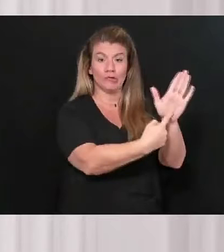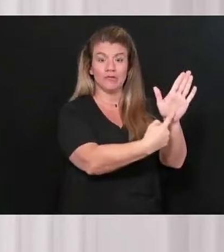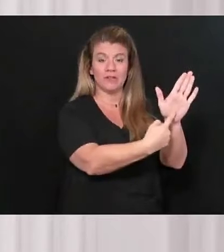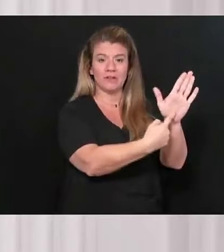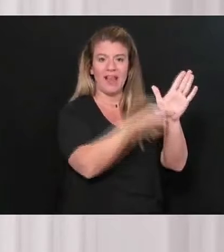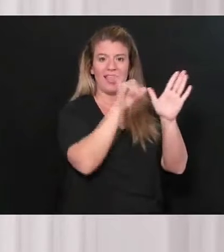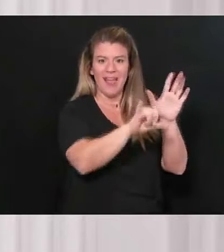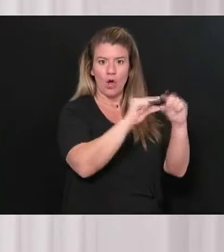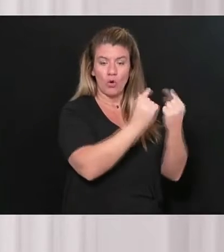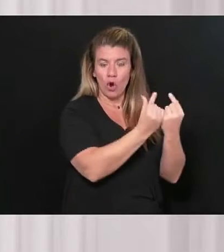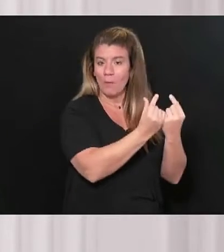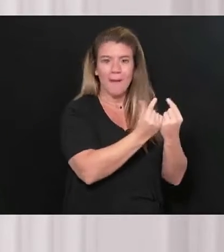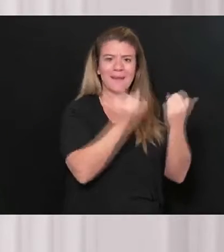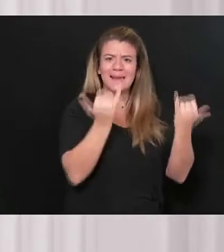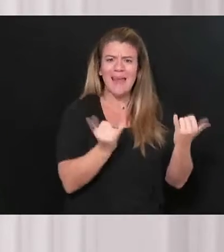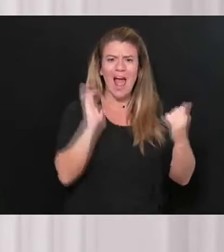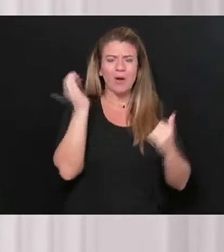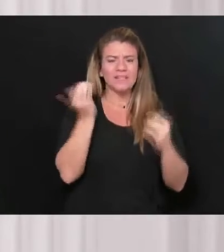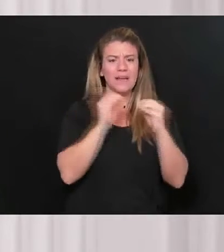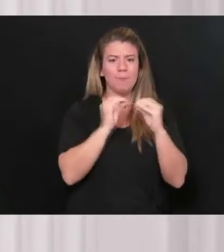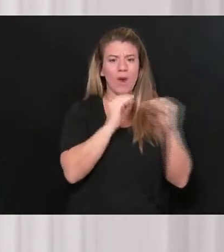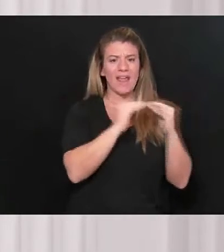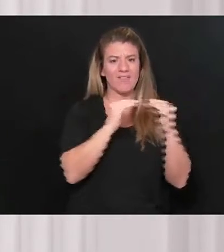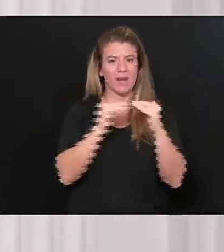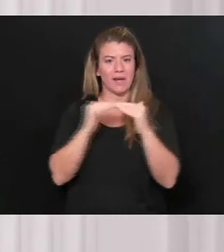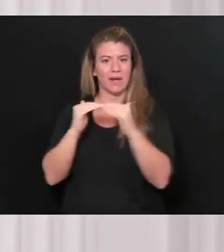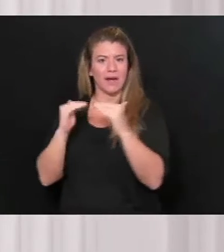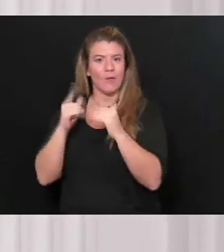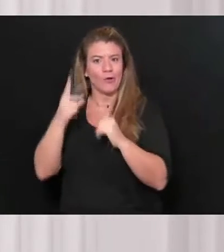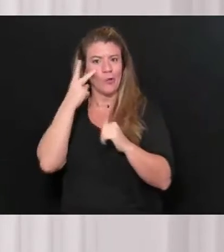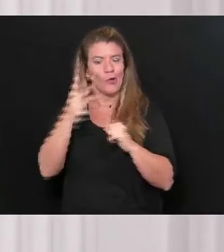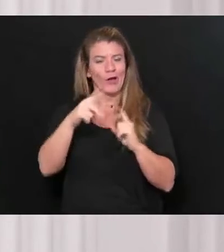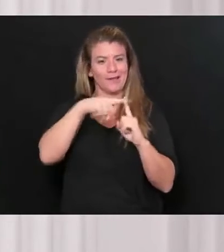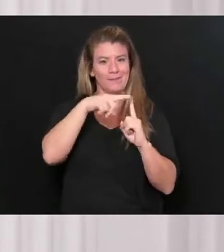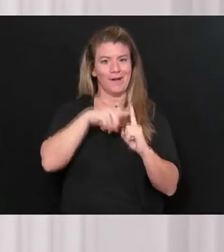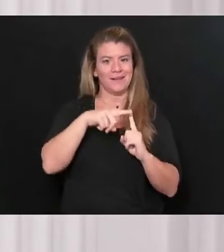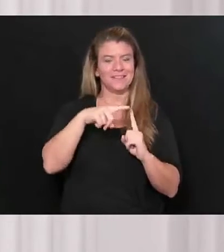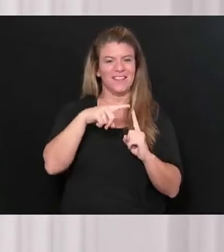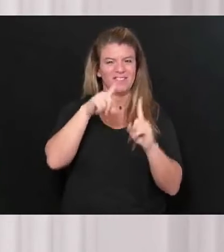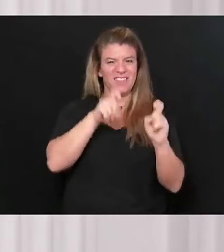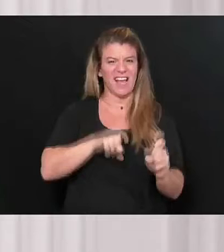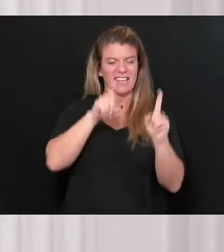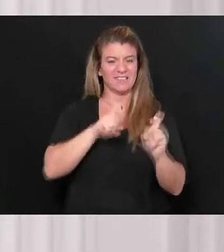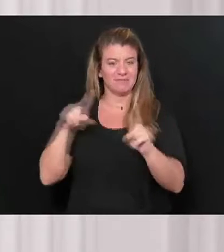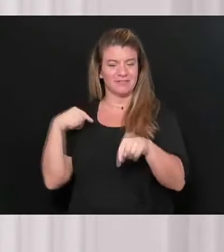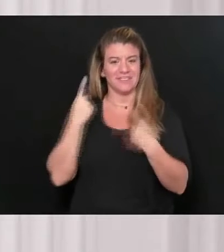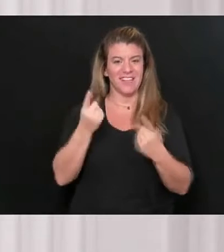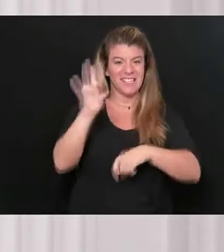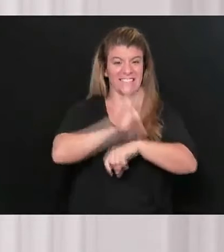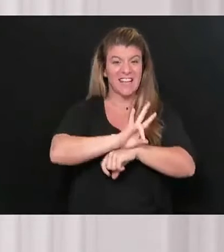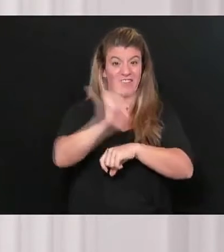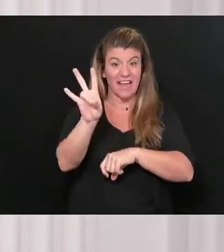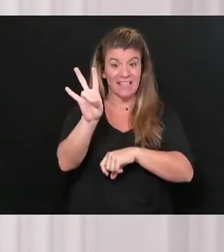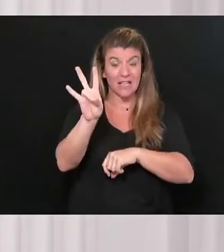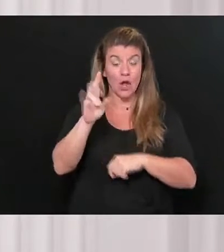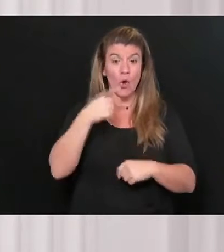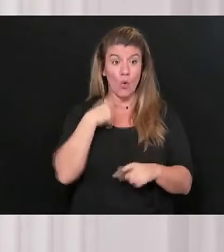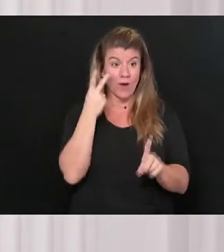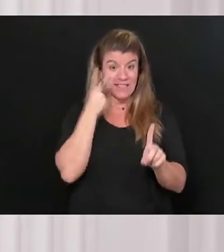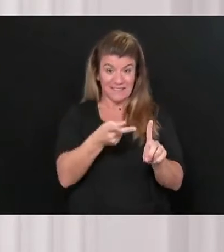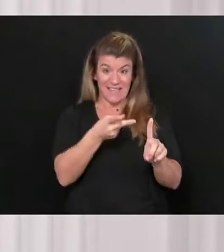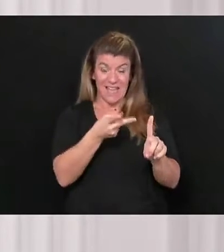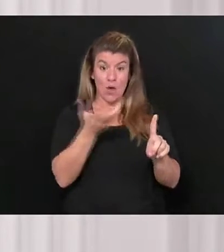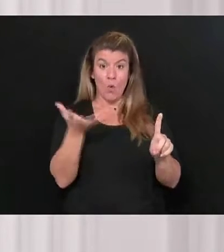when we look at positive tests, positive COVID tests over the last seven days. And what we find is the